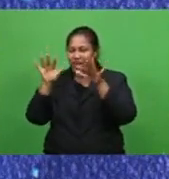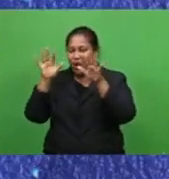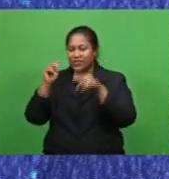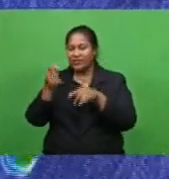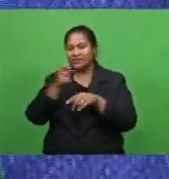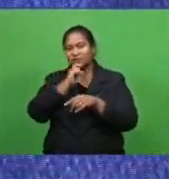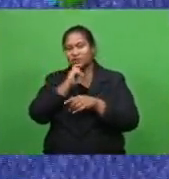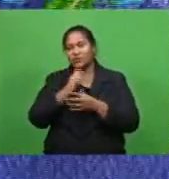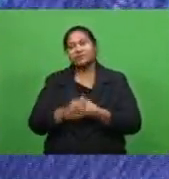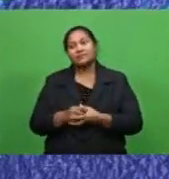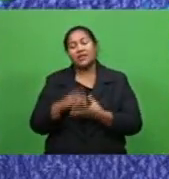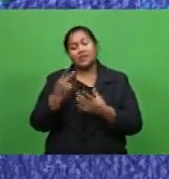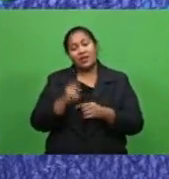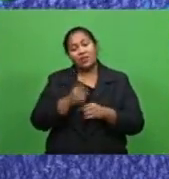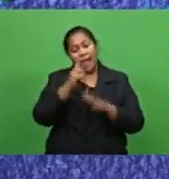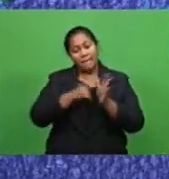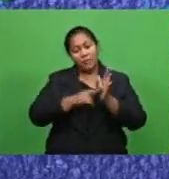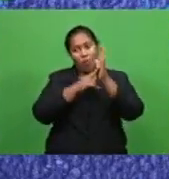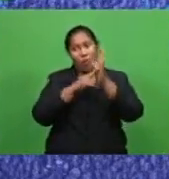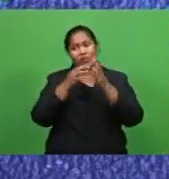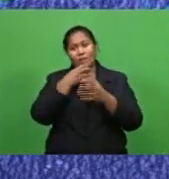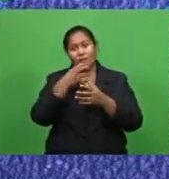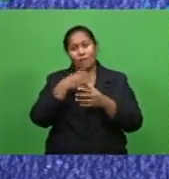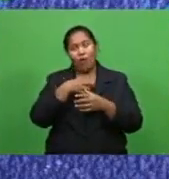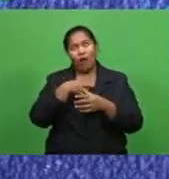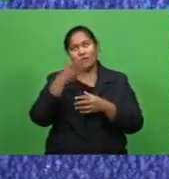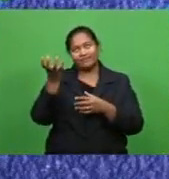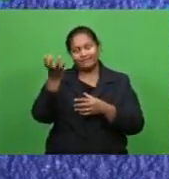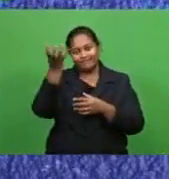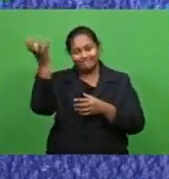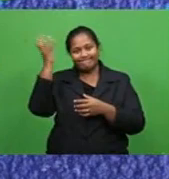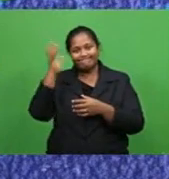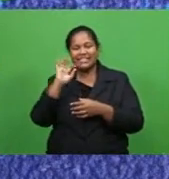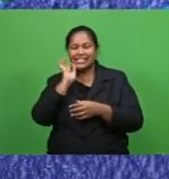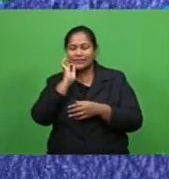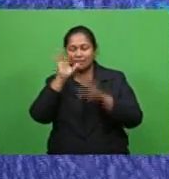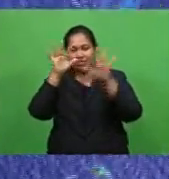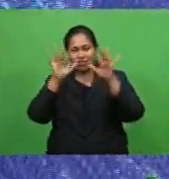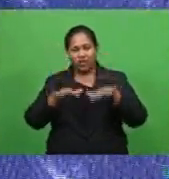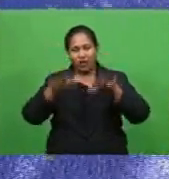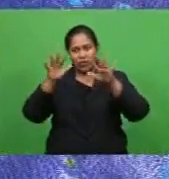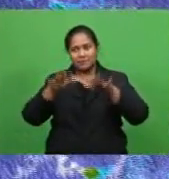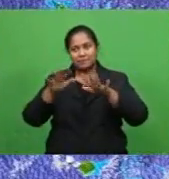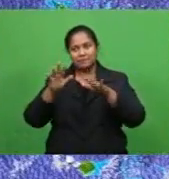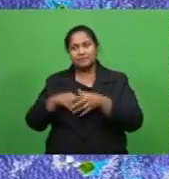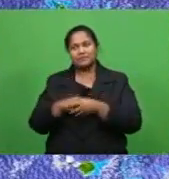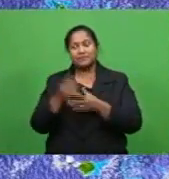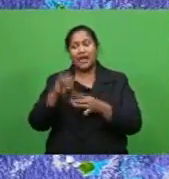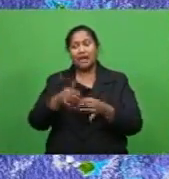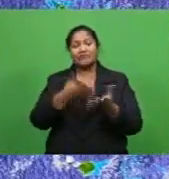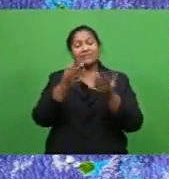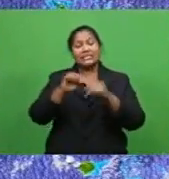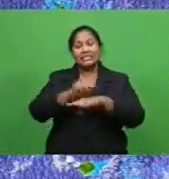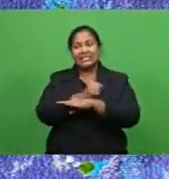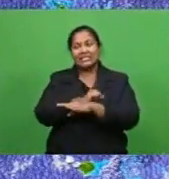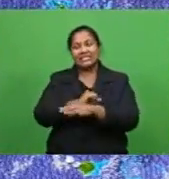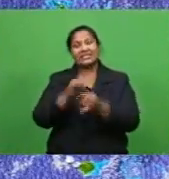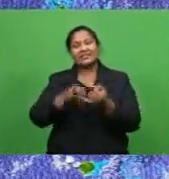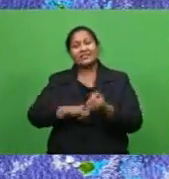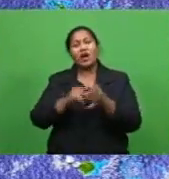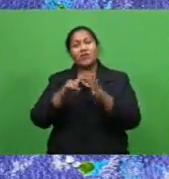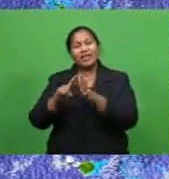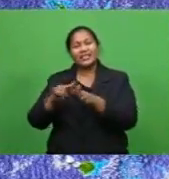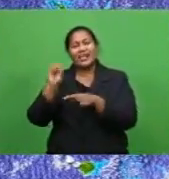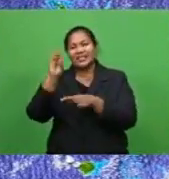now up north more cloudy periods with brief showers and at sea southeast winds 10 to